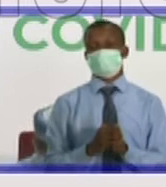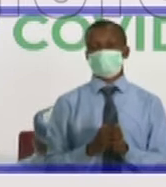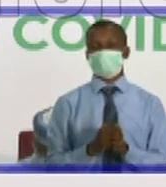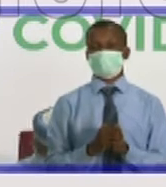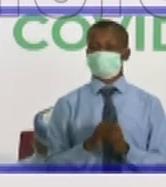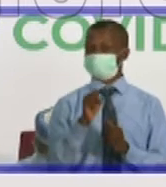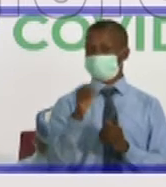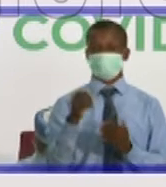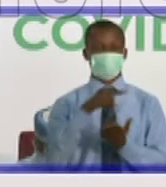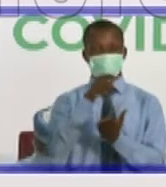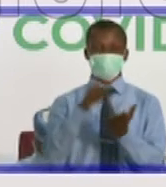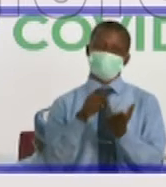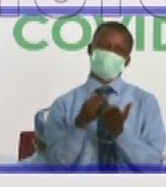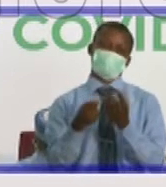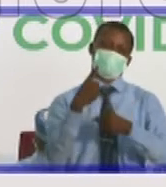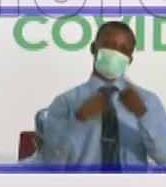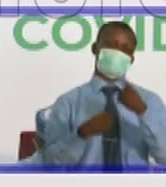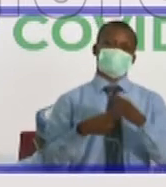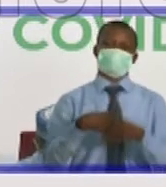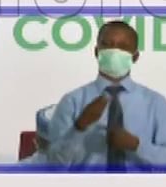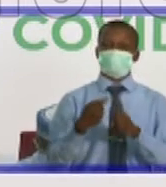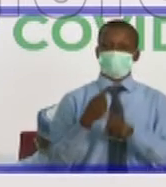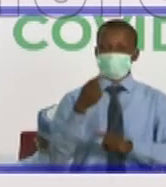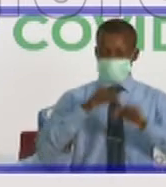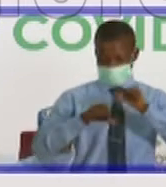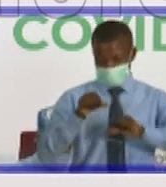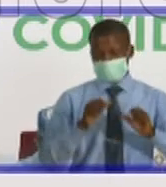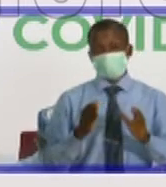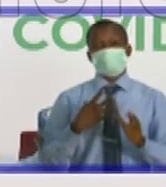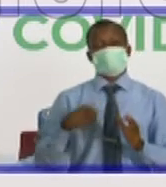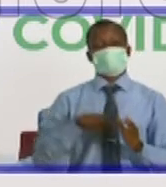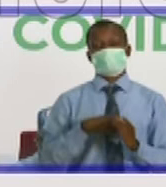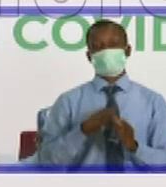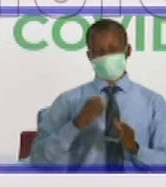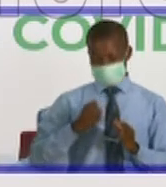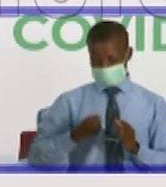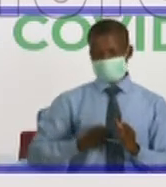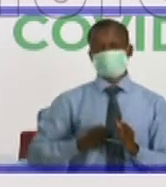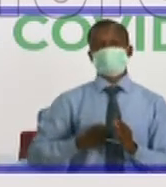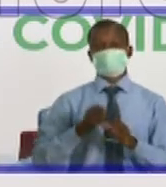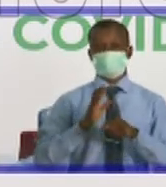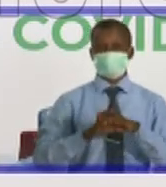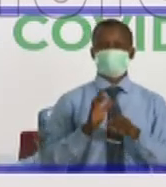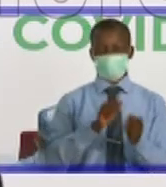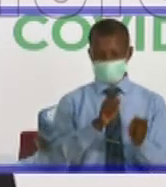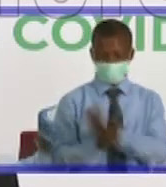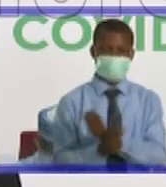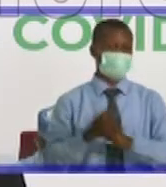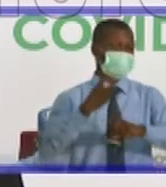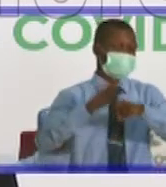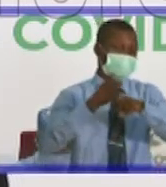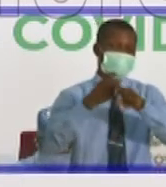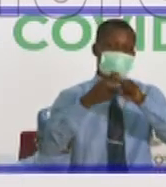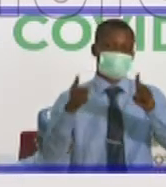So these have come out of science. We are confident on its impact. Change is difficult because we have been